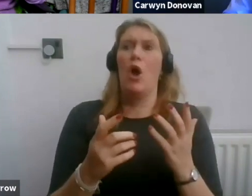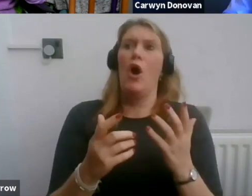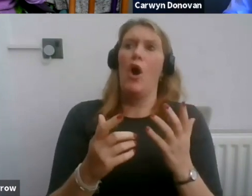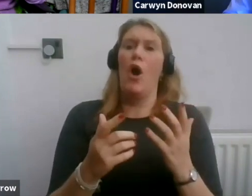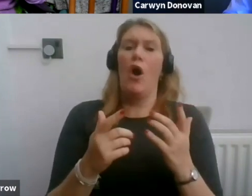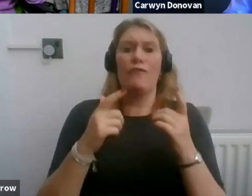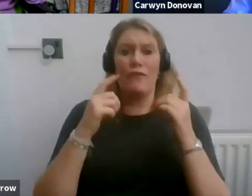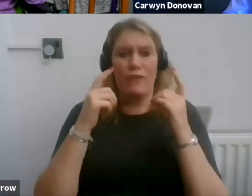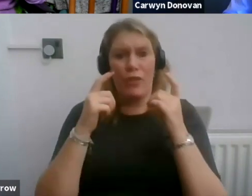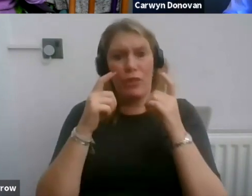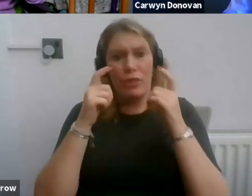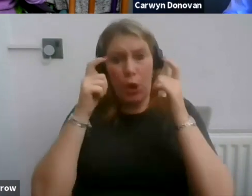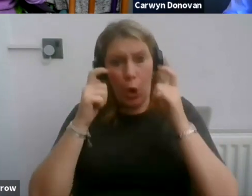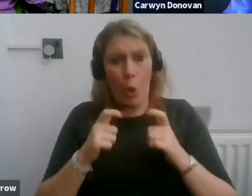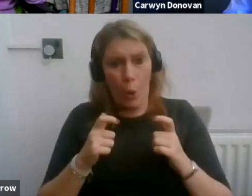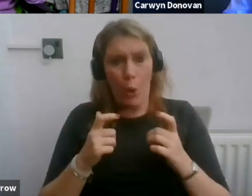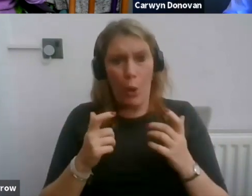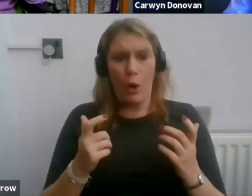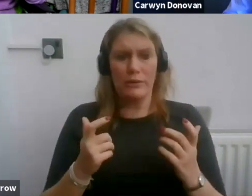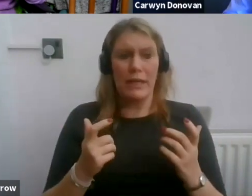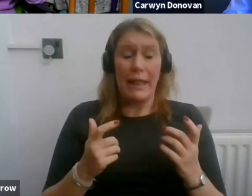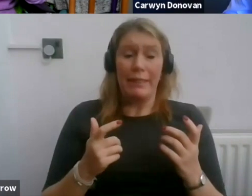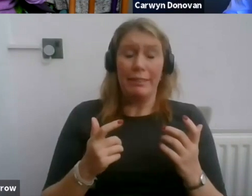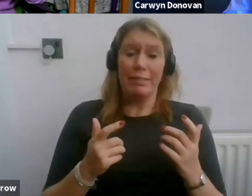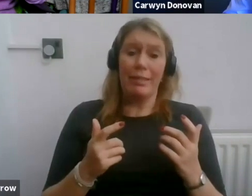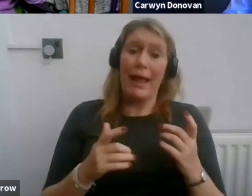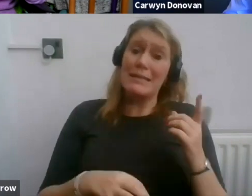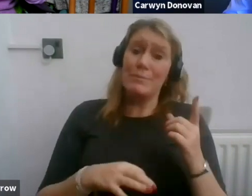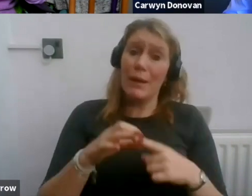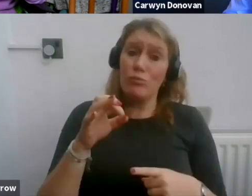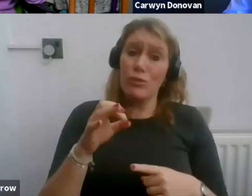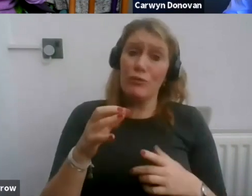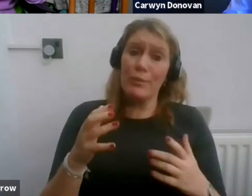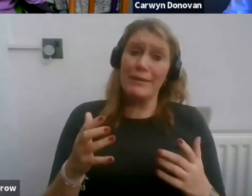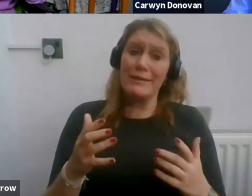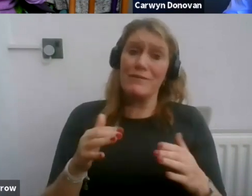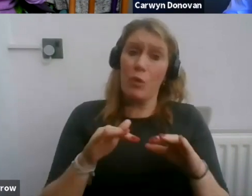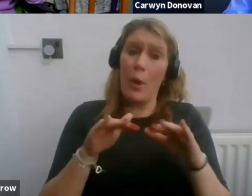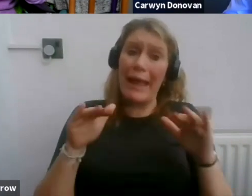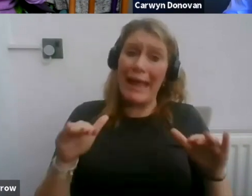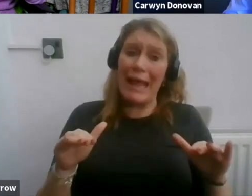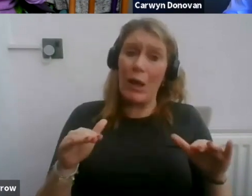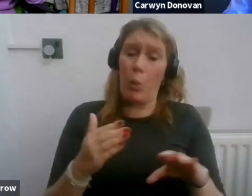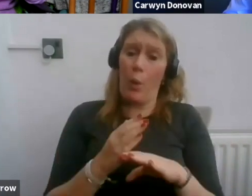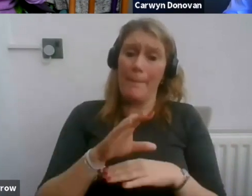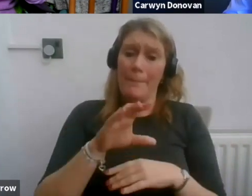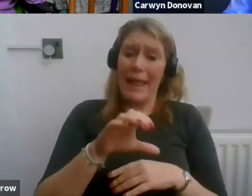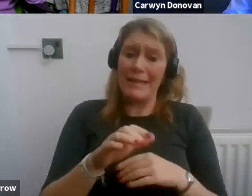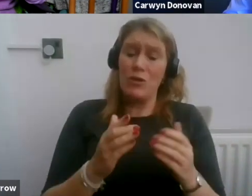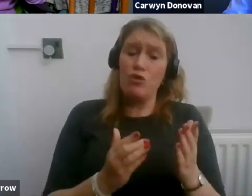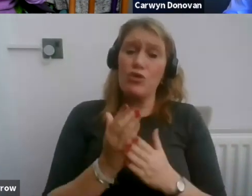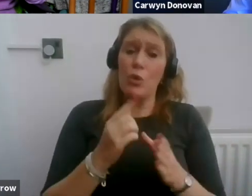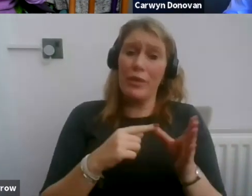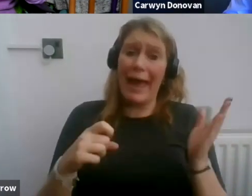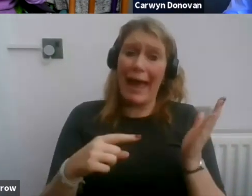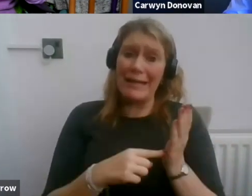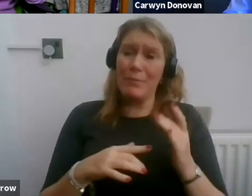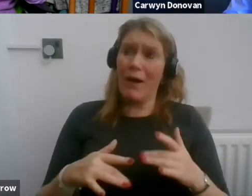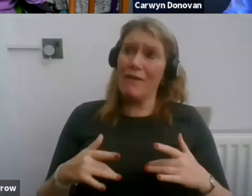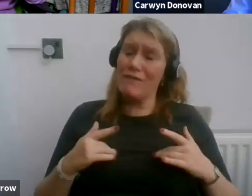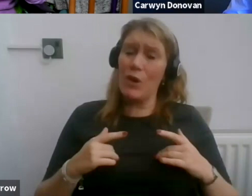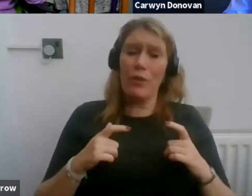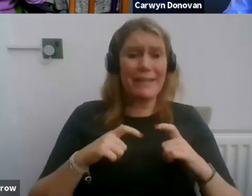forward into, you know, an equal workplace through the Act, but there are still severe